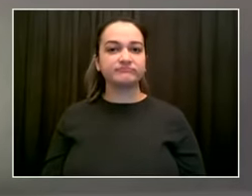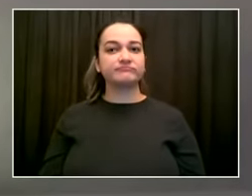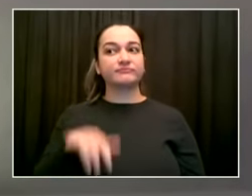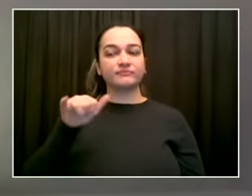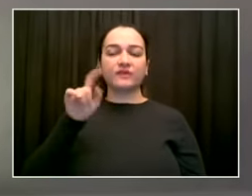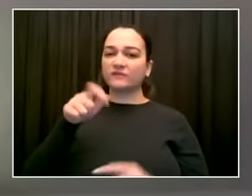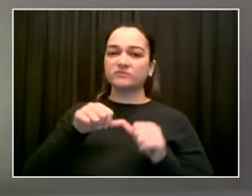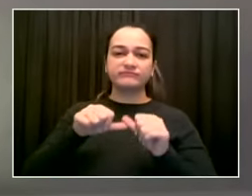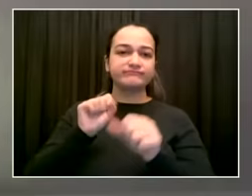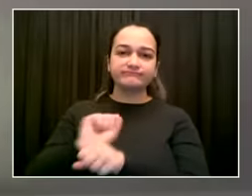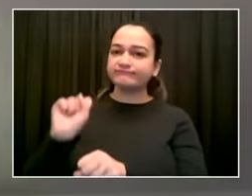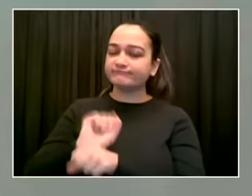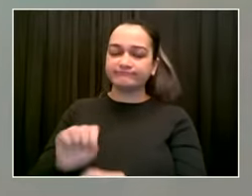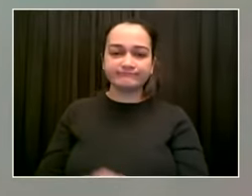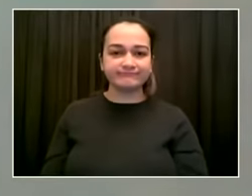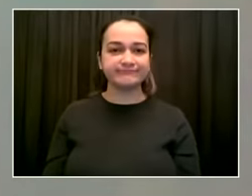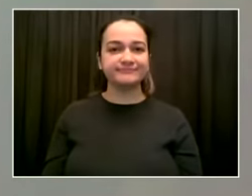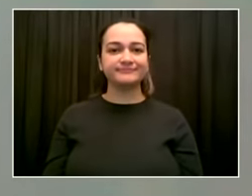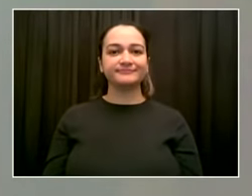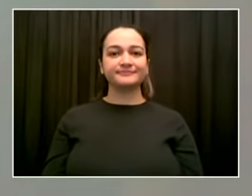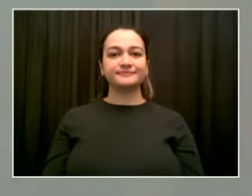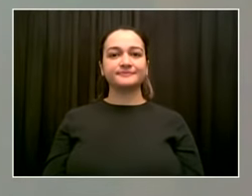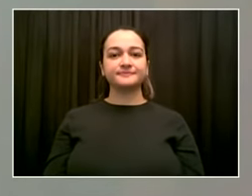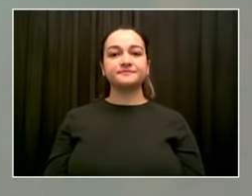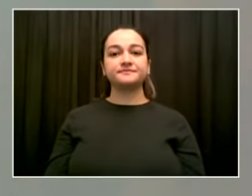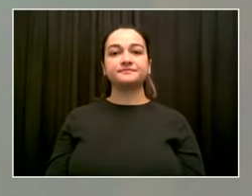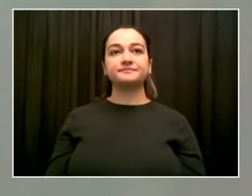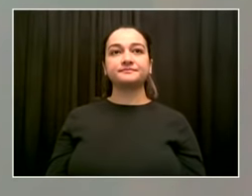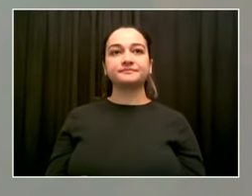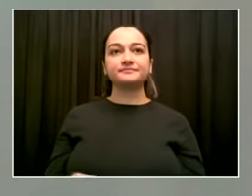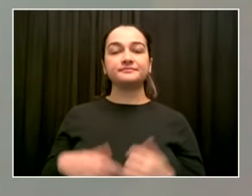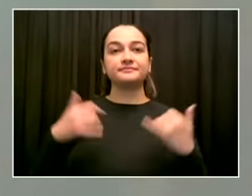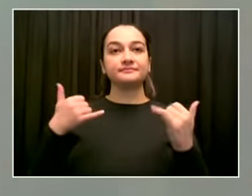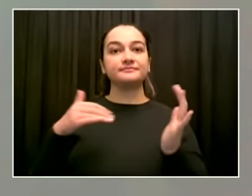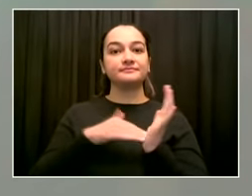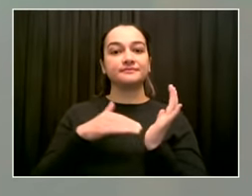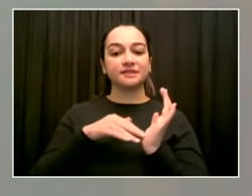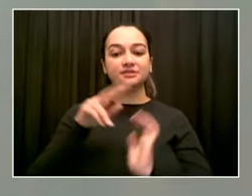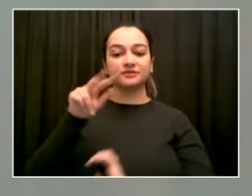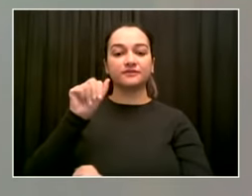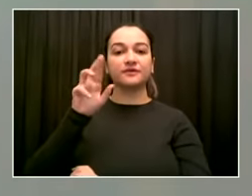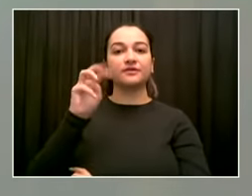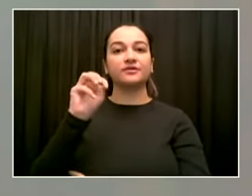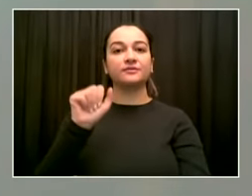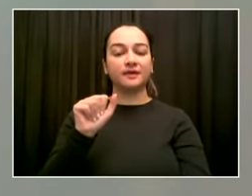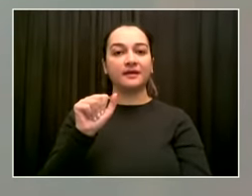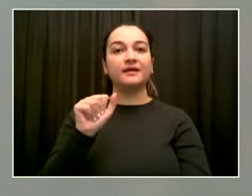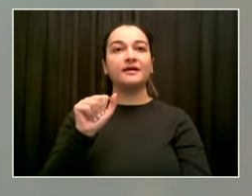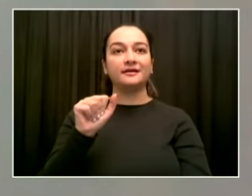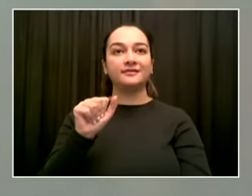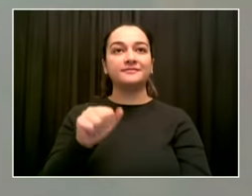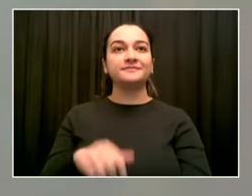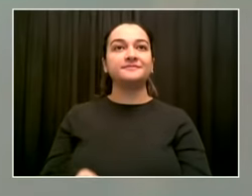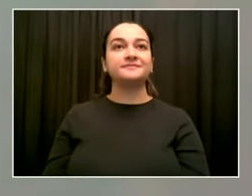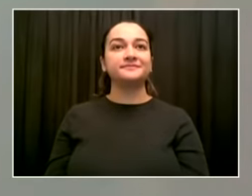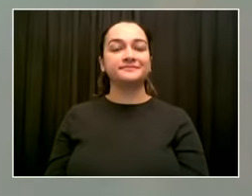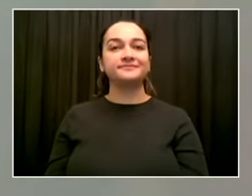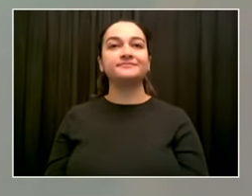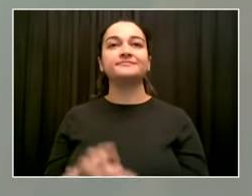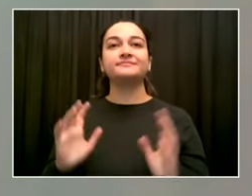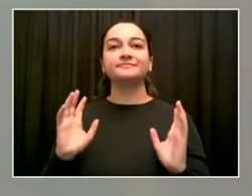I guess the only point I would just try to keep reemphasizing is that we really want to steer away from this notion that